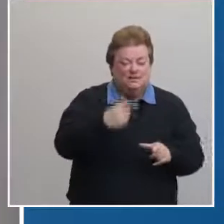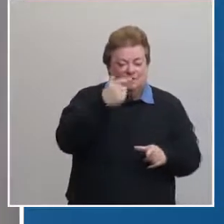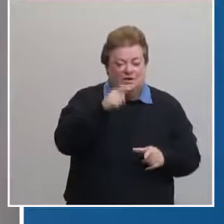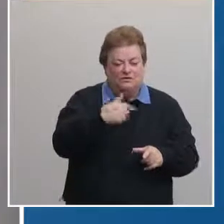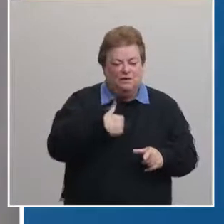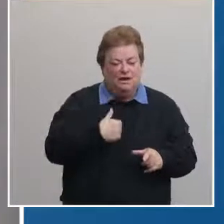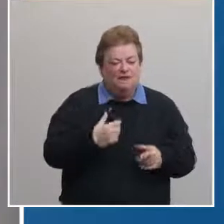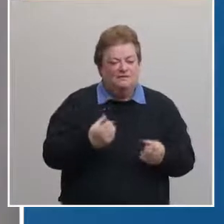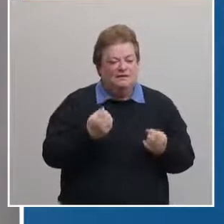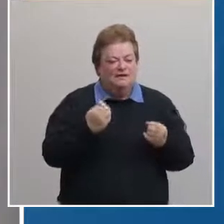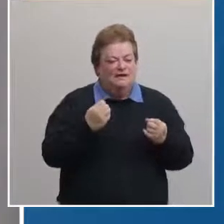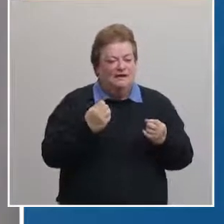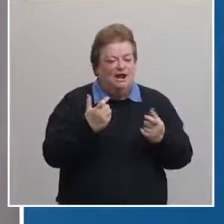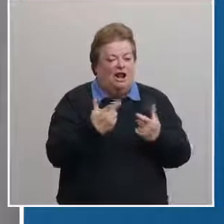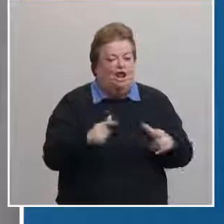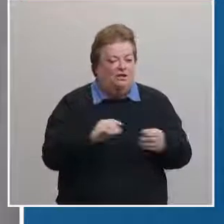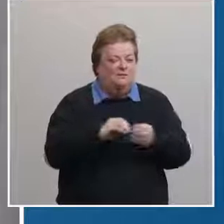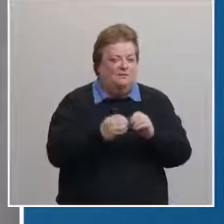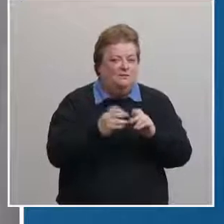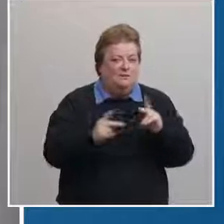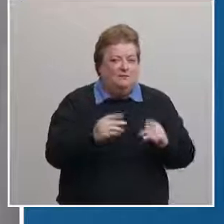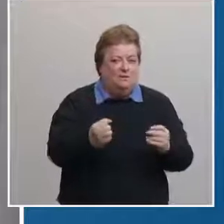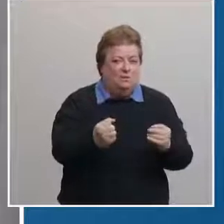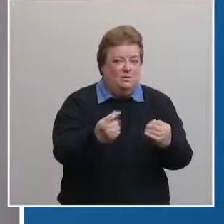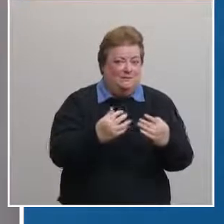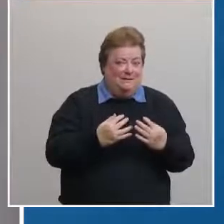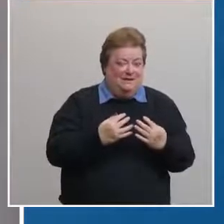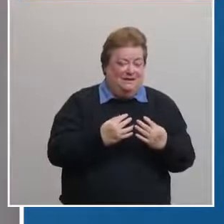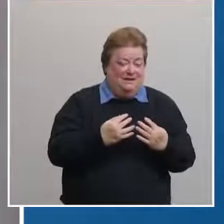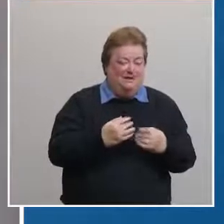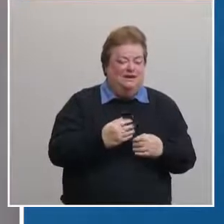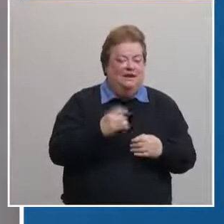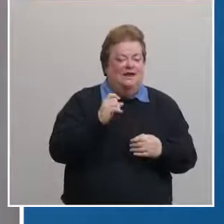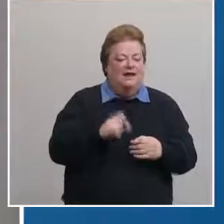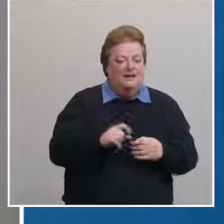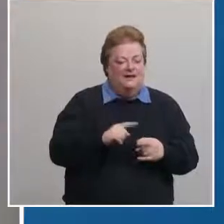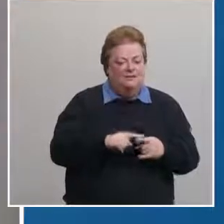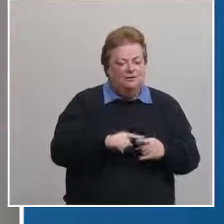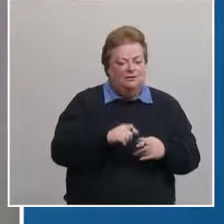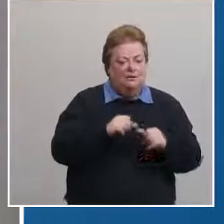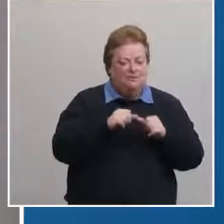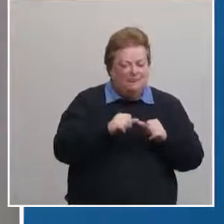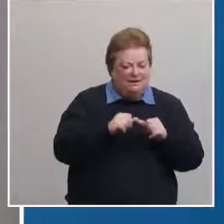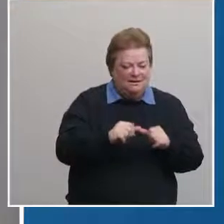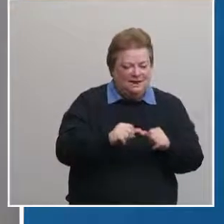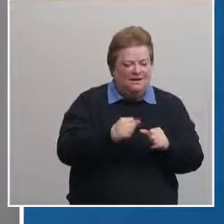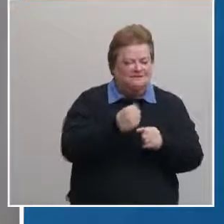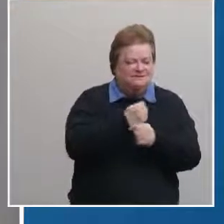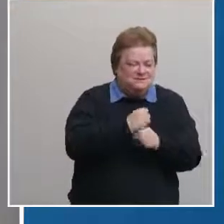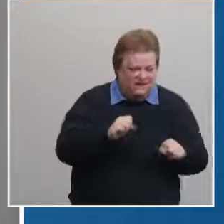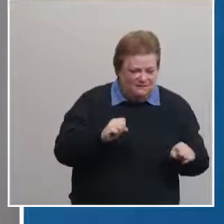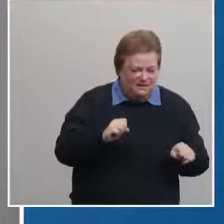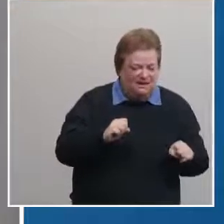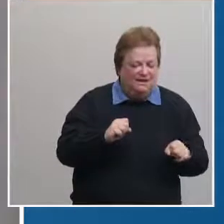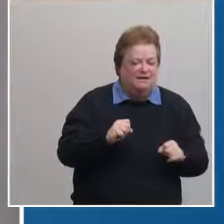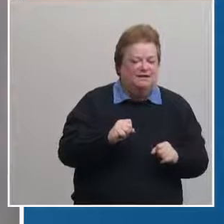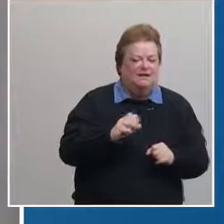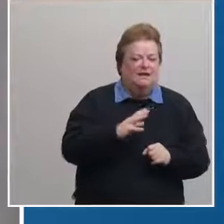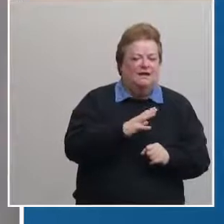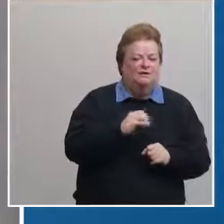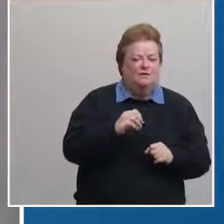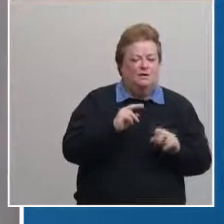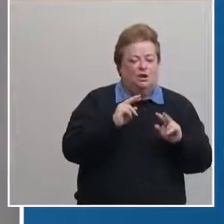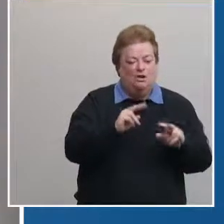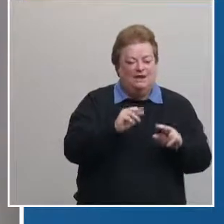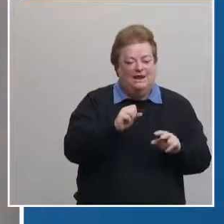large number of people coming in we have to maintain the safety and public health practices and so looking